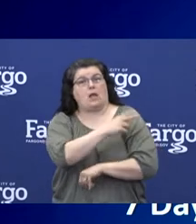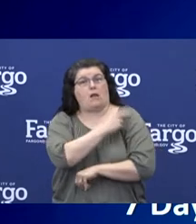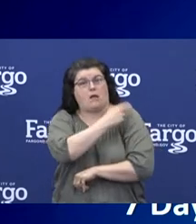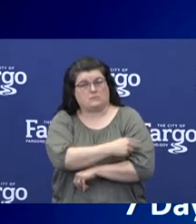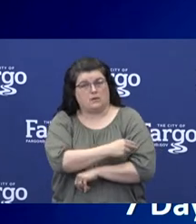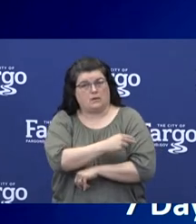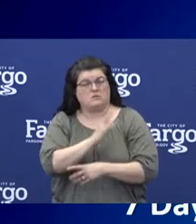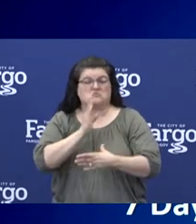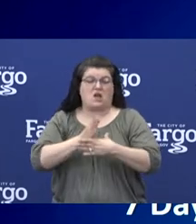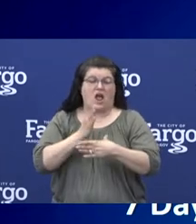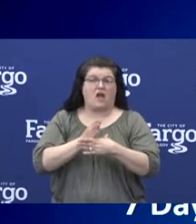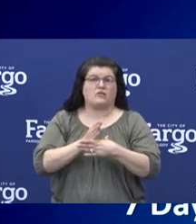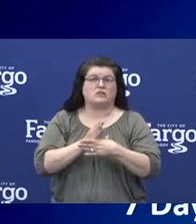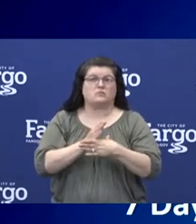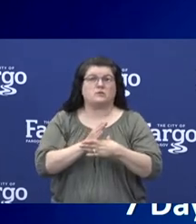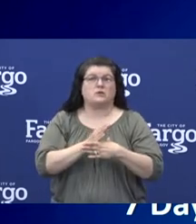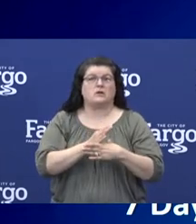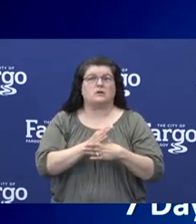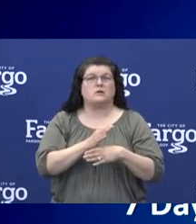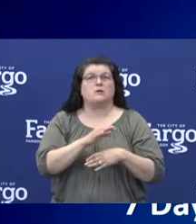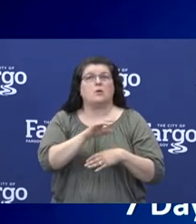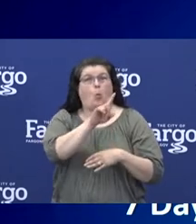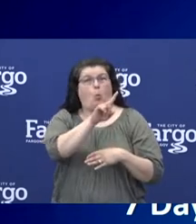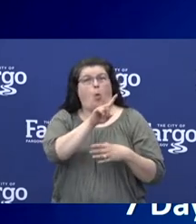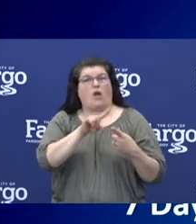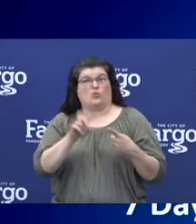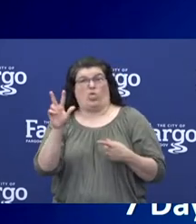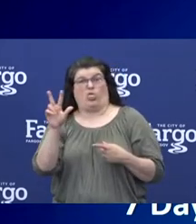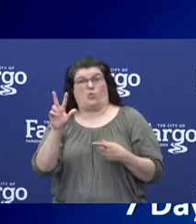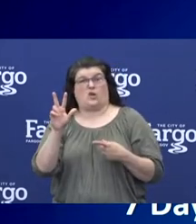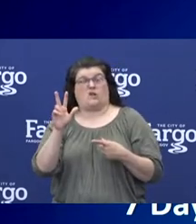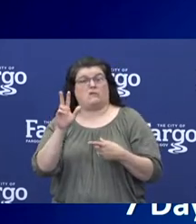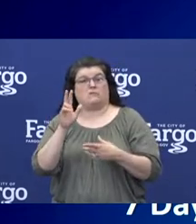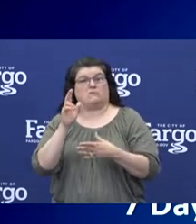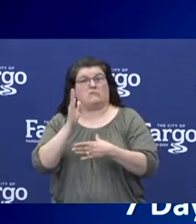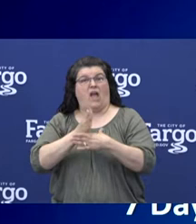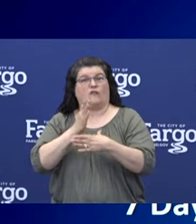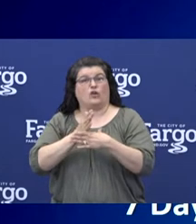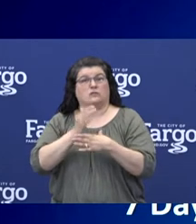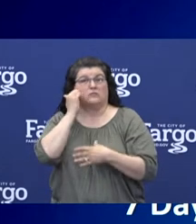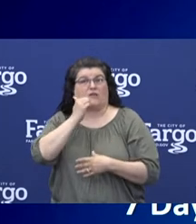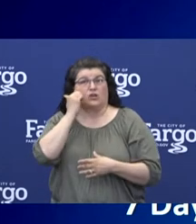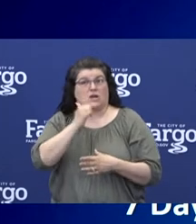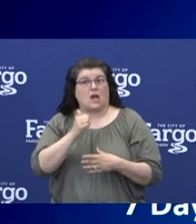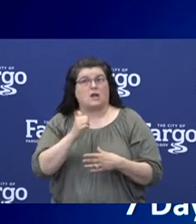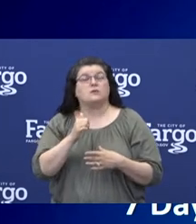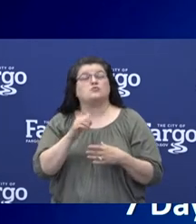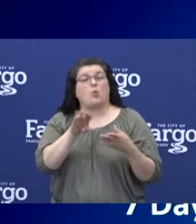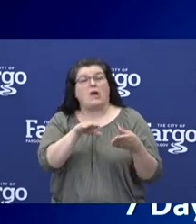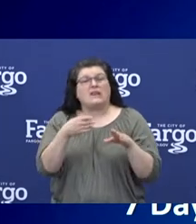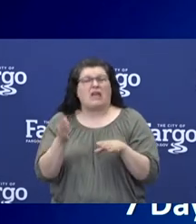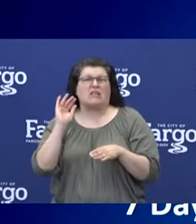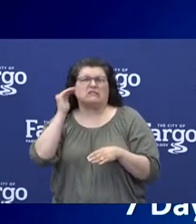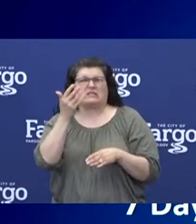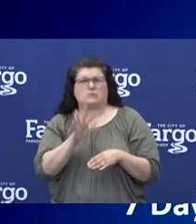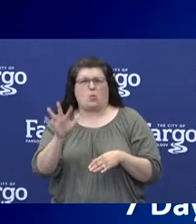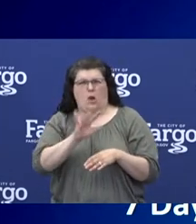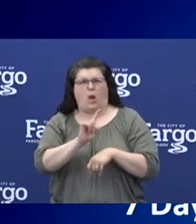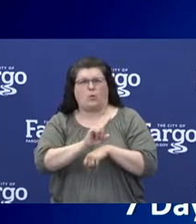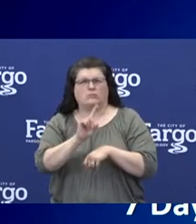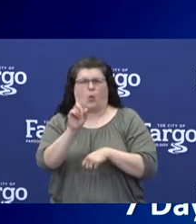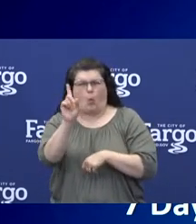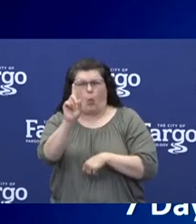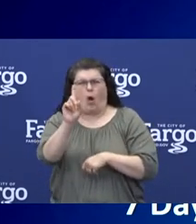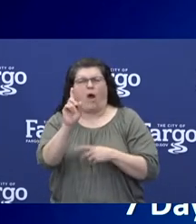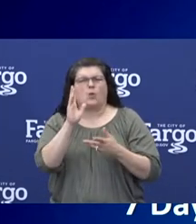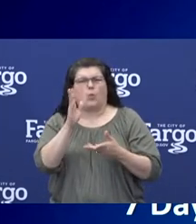somewhere between one to three hospitalizations a day, deaths between zero to a little over one, and those have remained